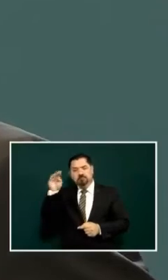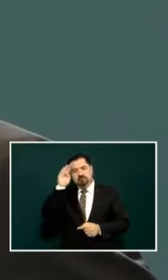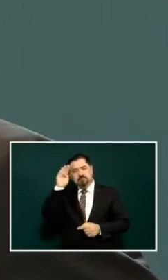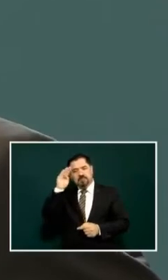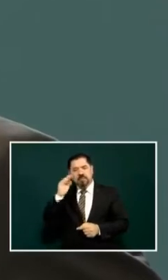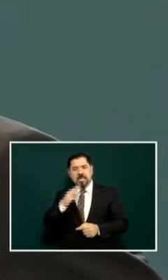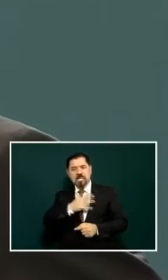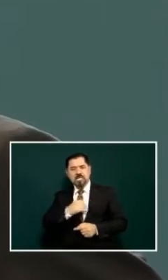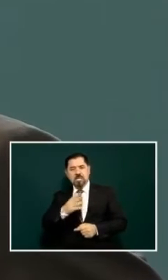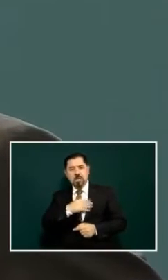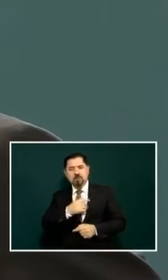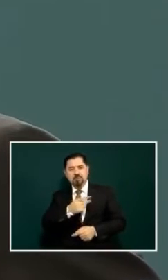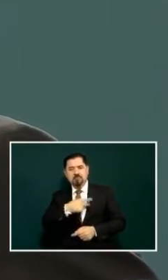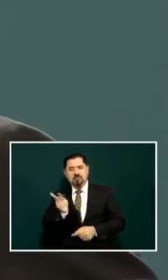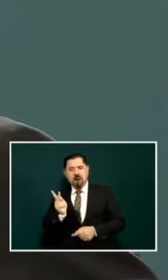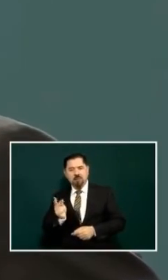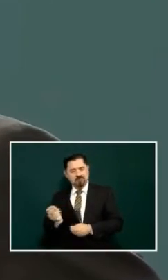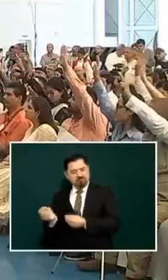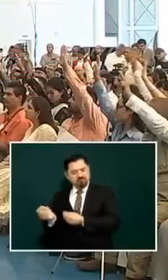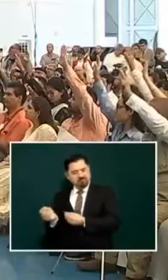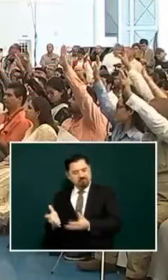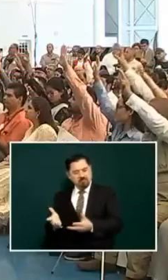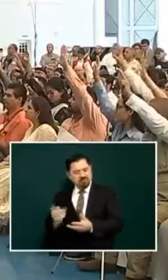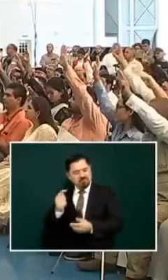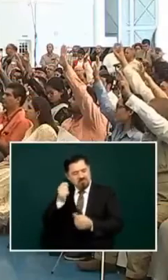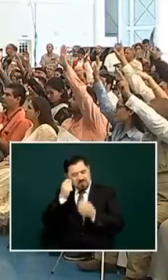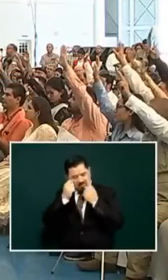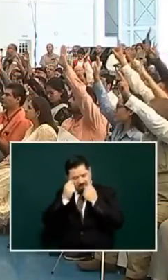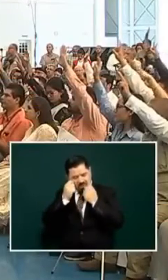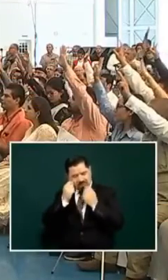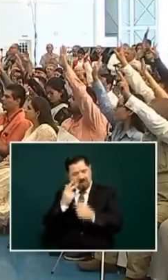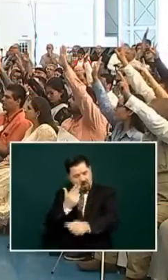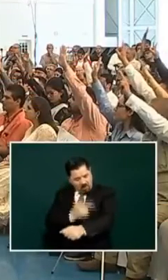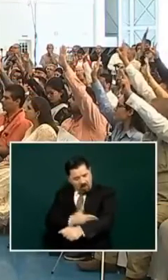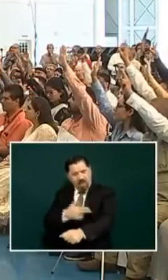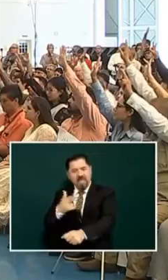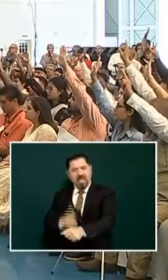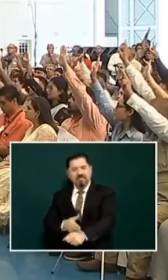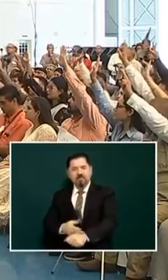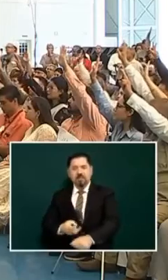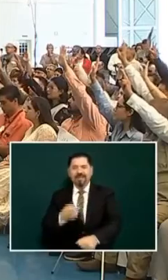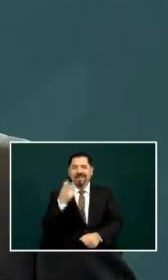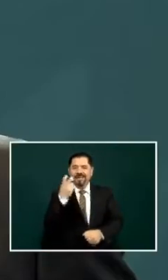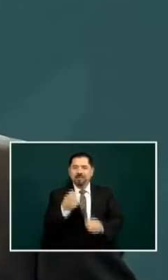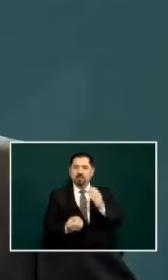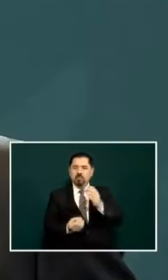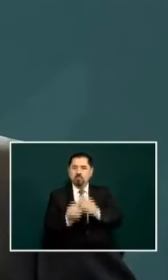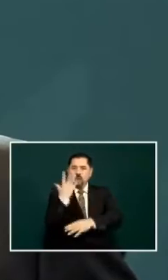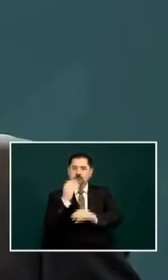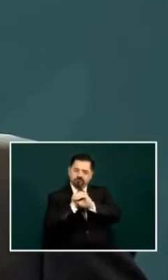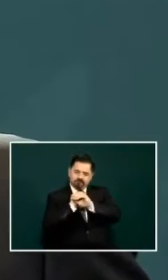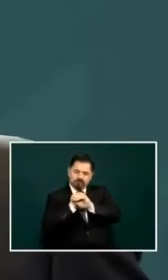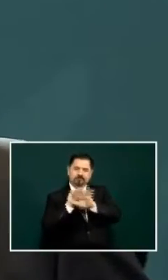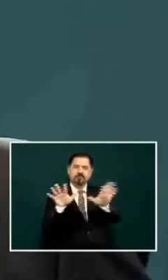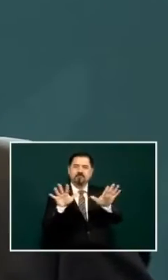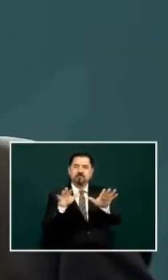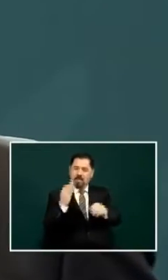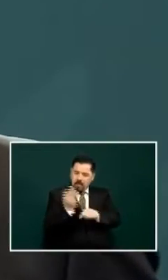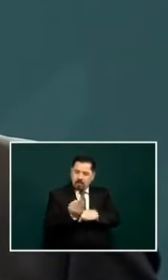to leave their children poverty but not dishonor that is what is worth something